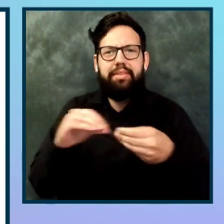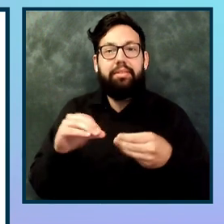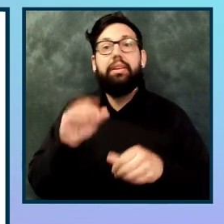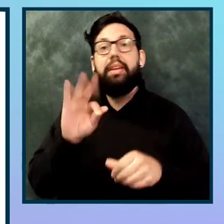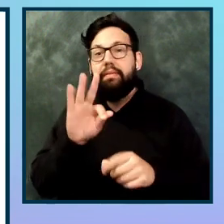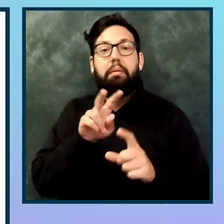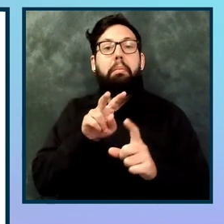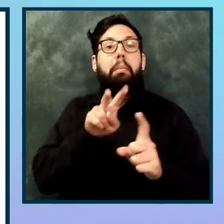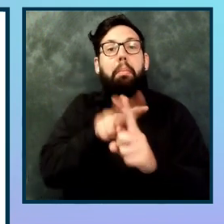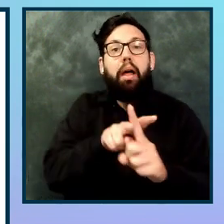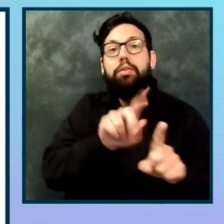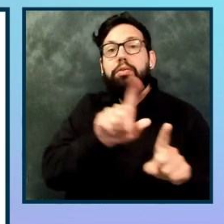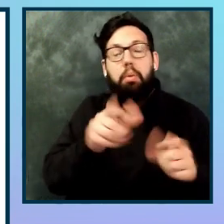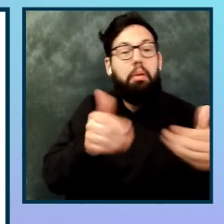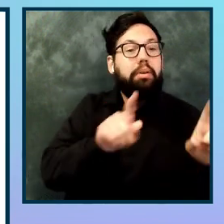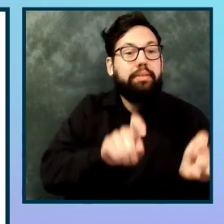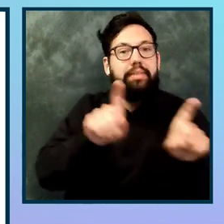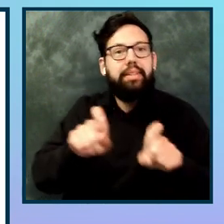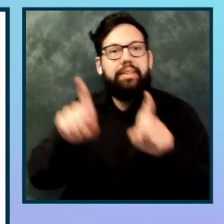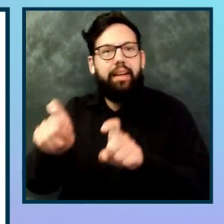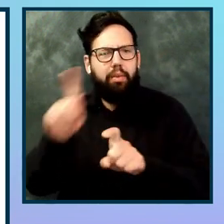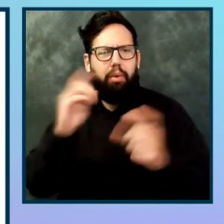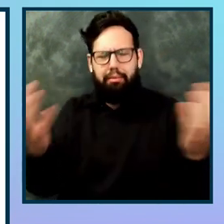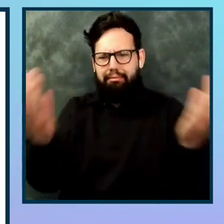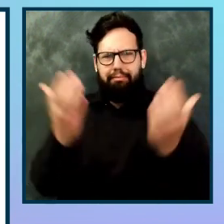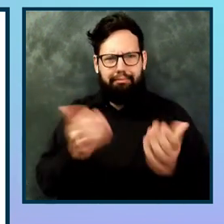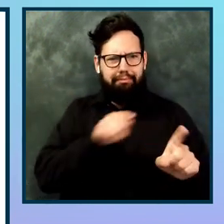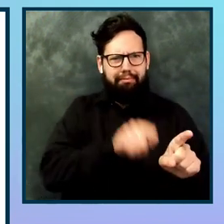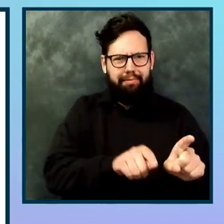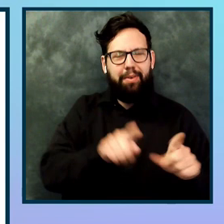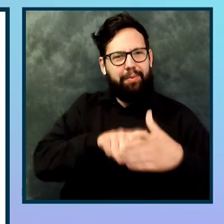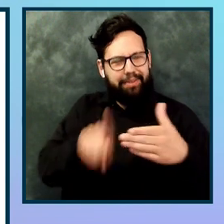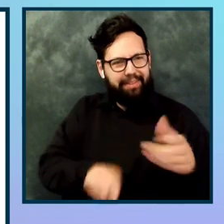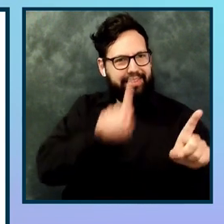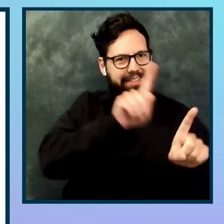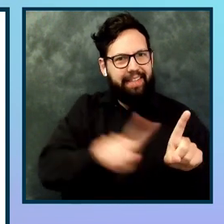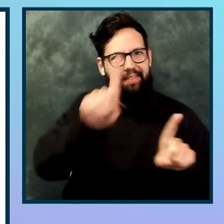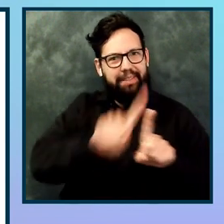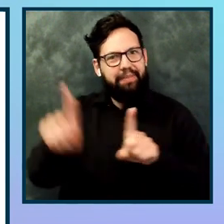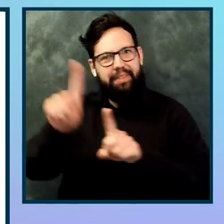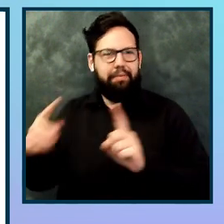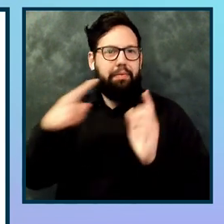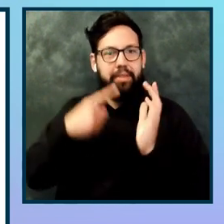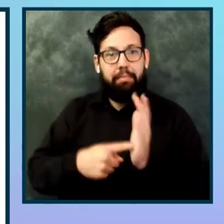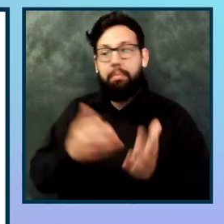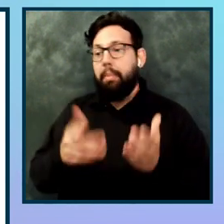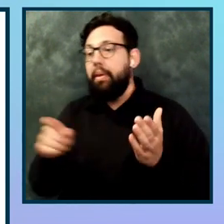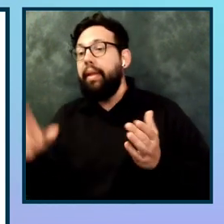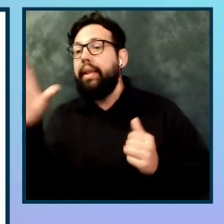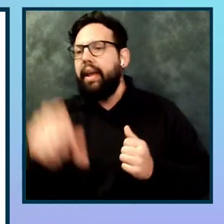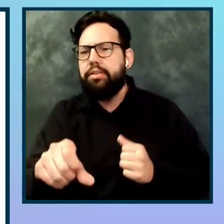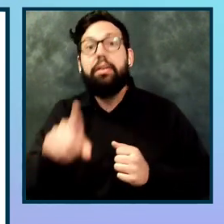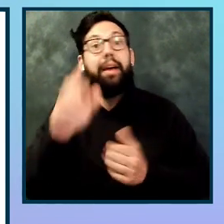you can definitely find that an image doesn't have an alternate text, but you